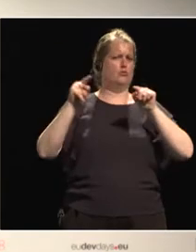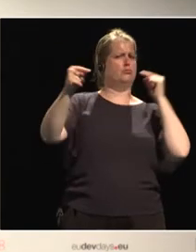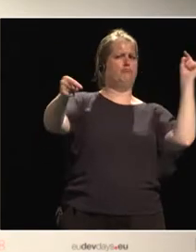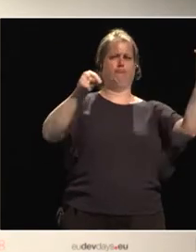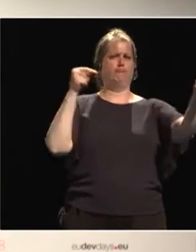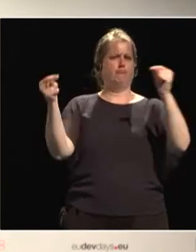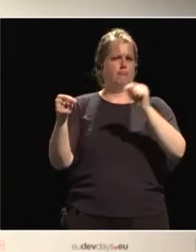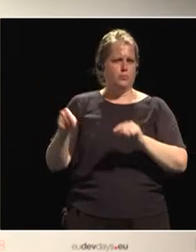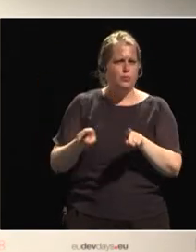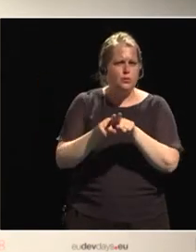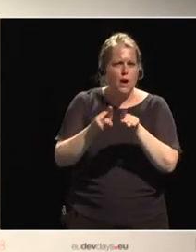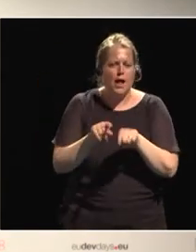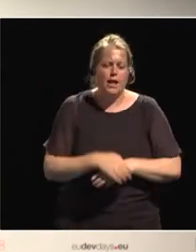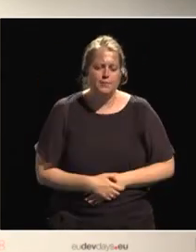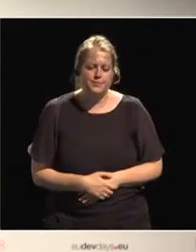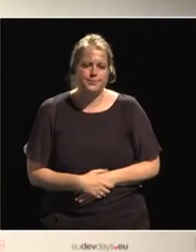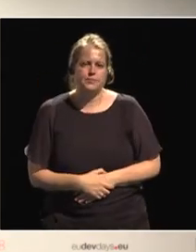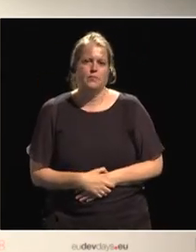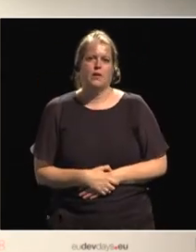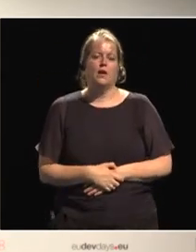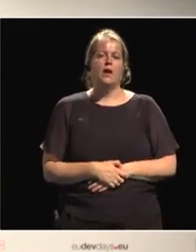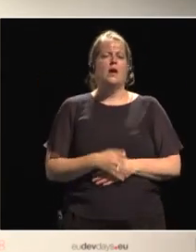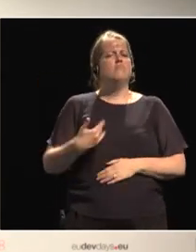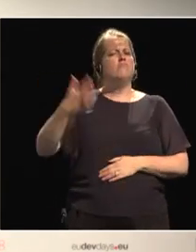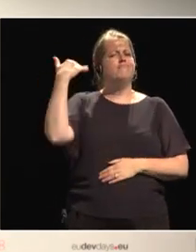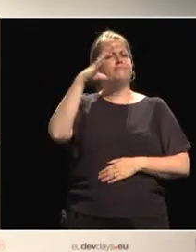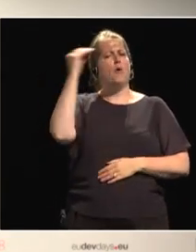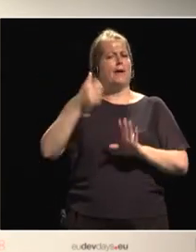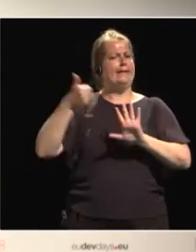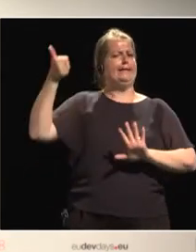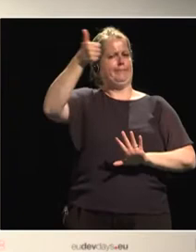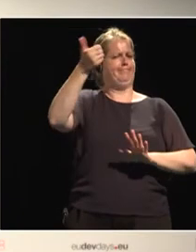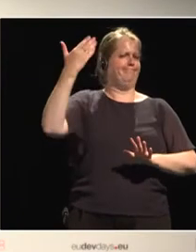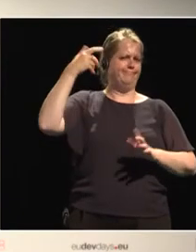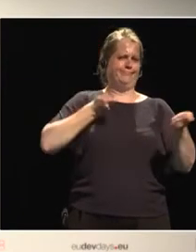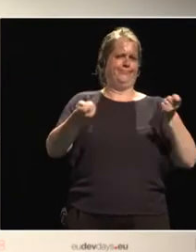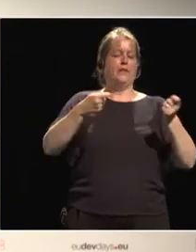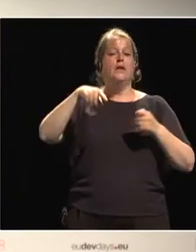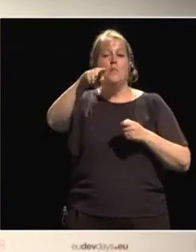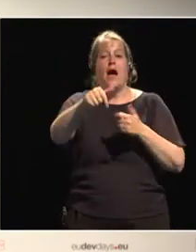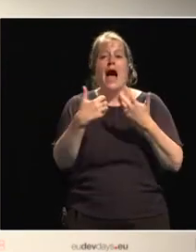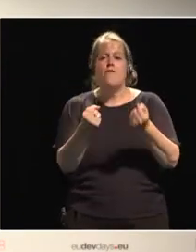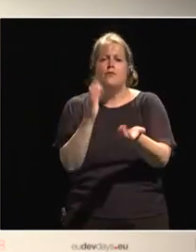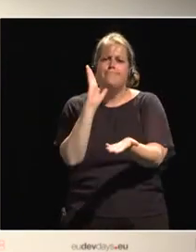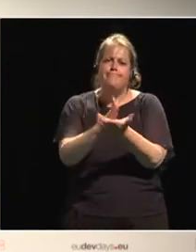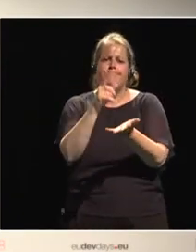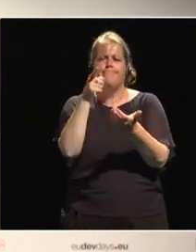heading up Concern. Have you any concrete examples that you can talk about